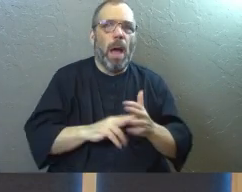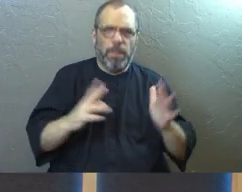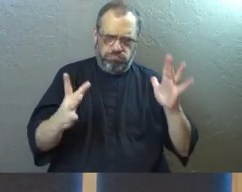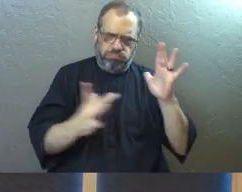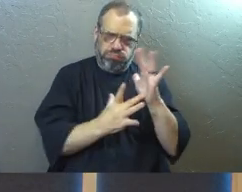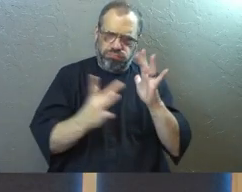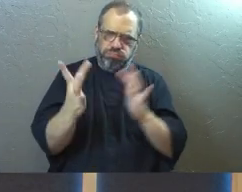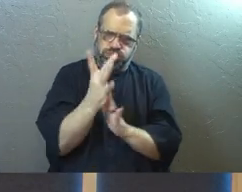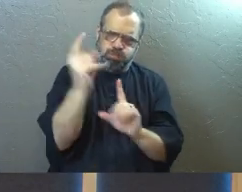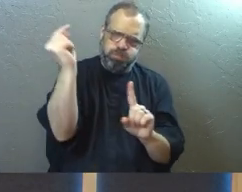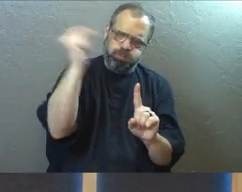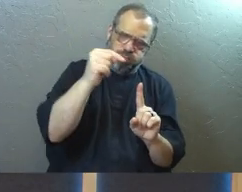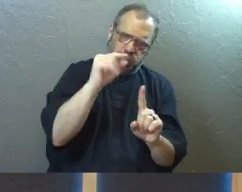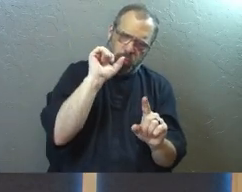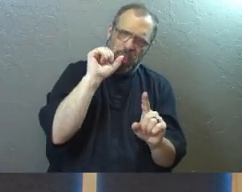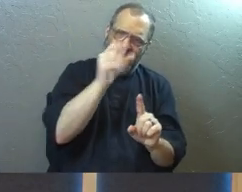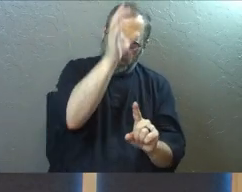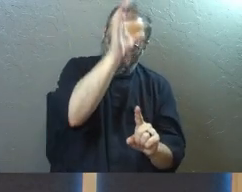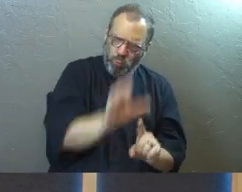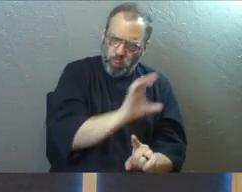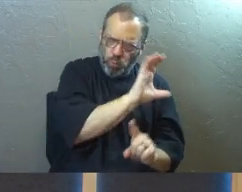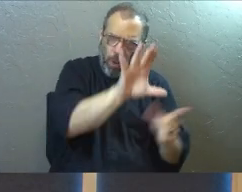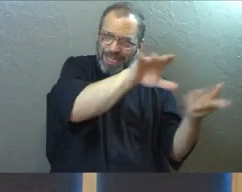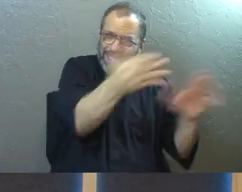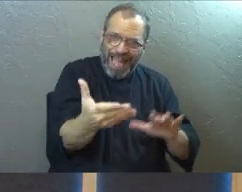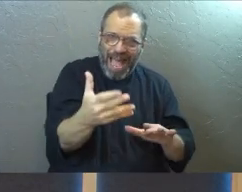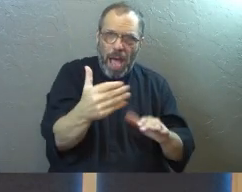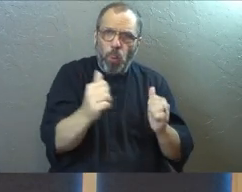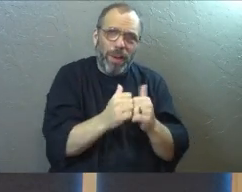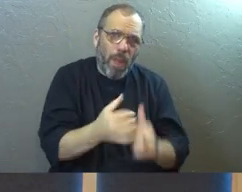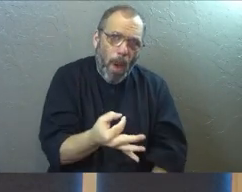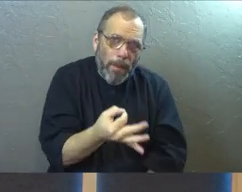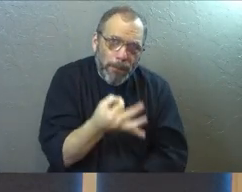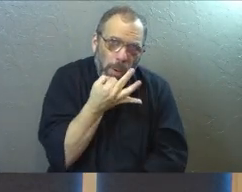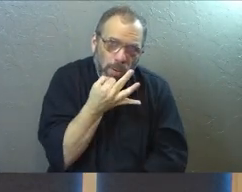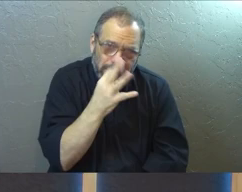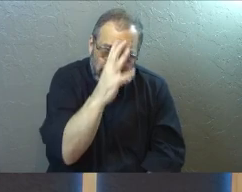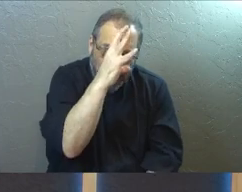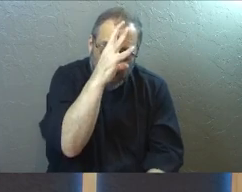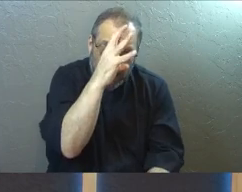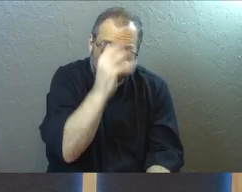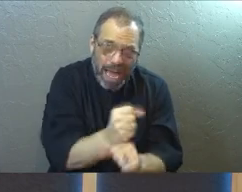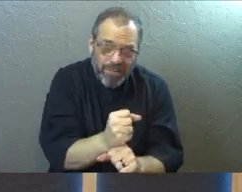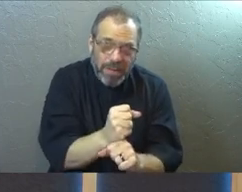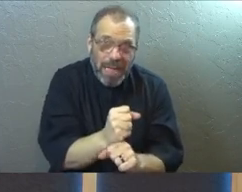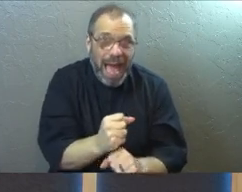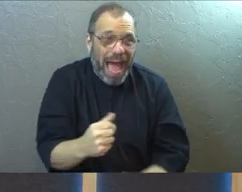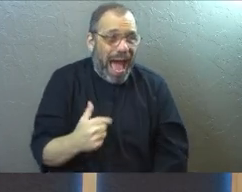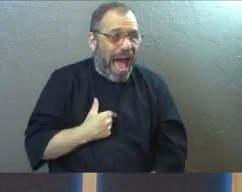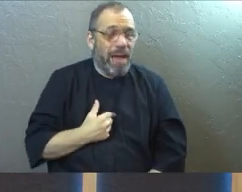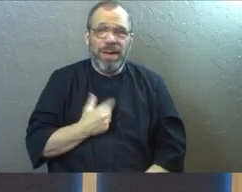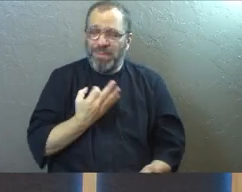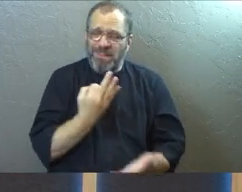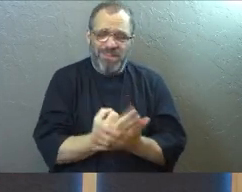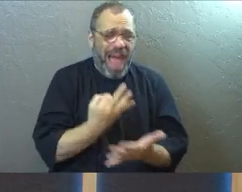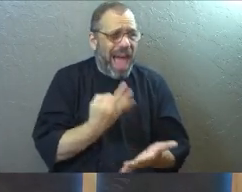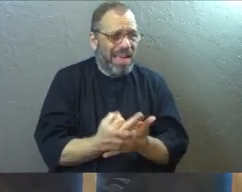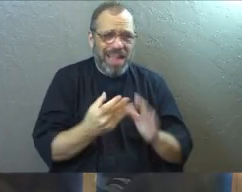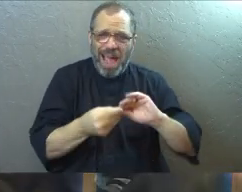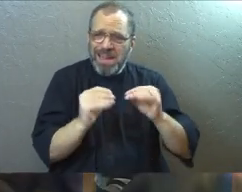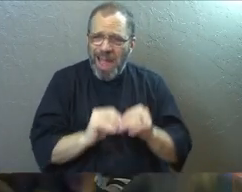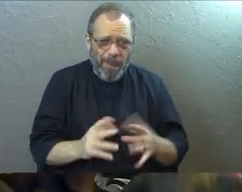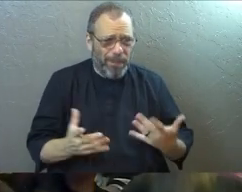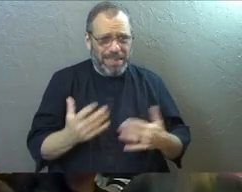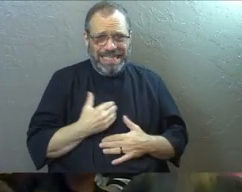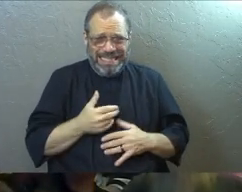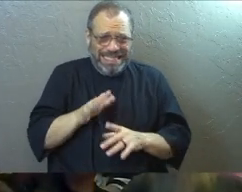of Jesus and because of his work on the cross, we get to with boldness and confidence. I don't have to have my facts and figures. I